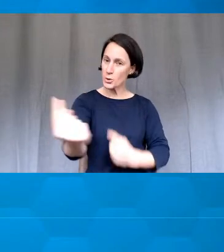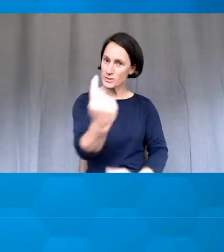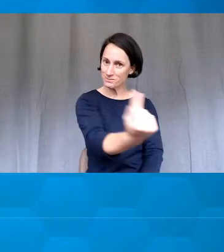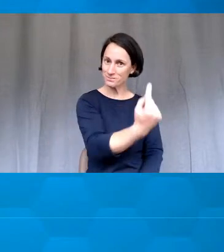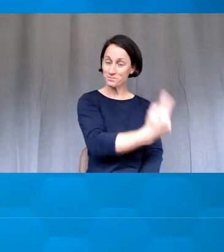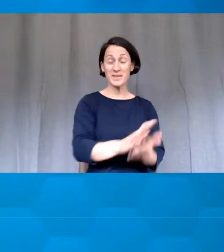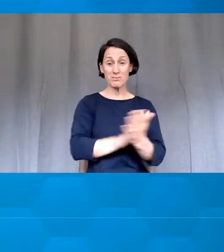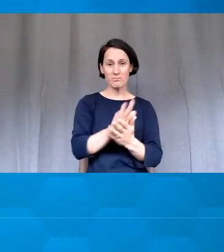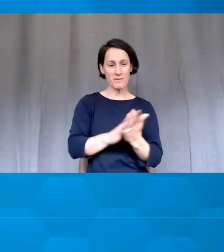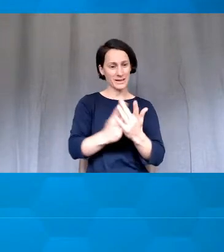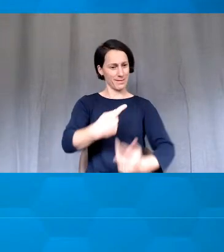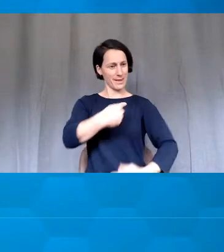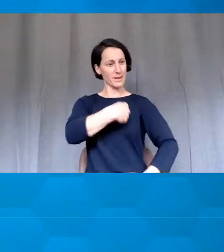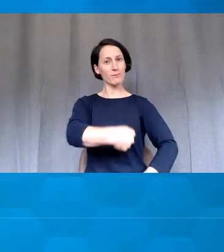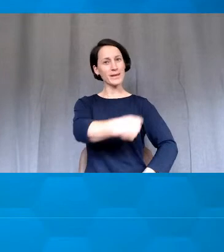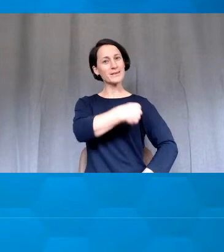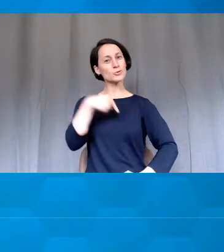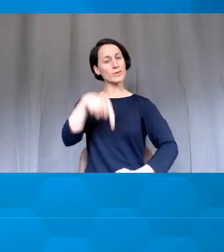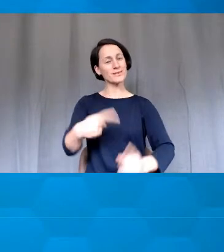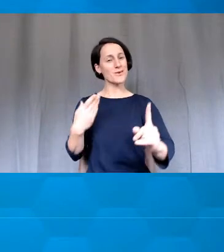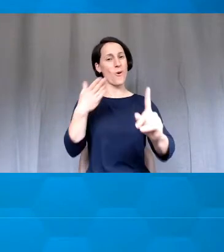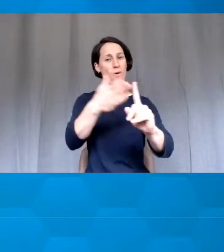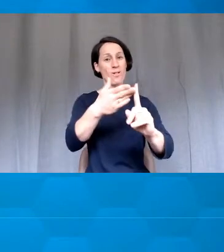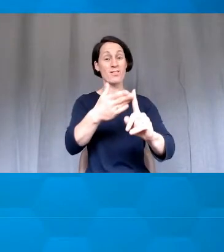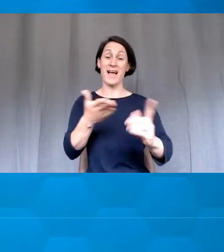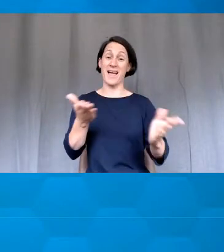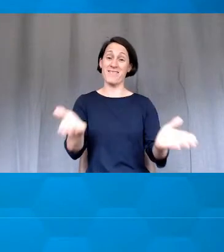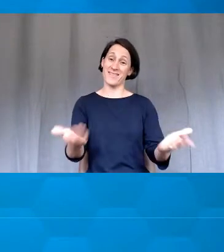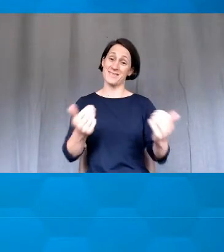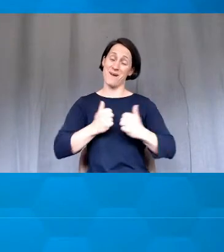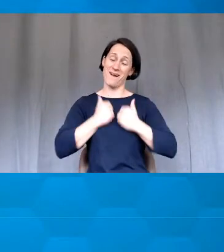commit to this kind of goal. And that's my exercise.